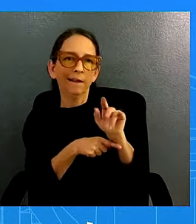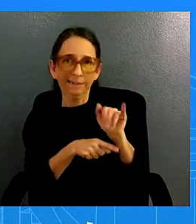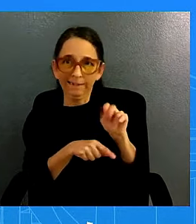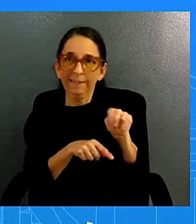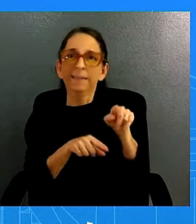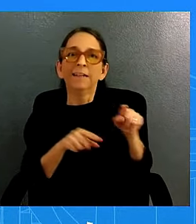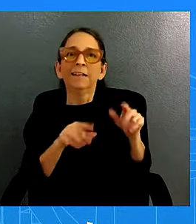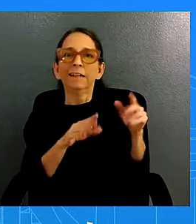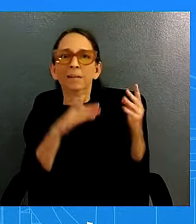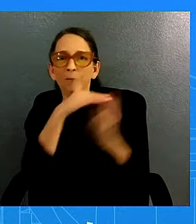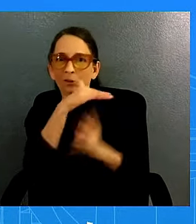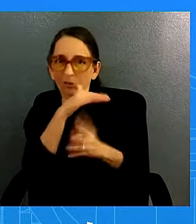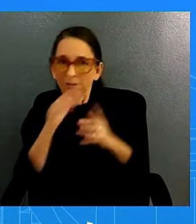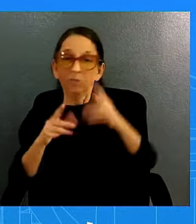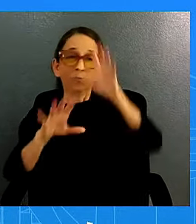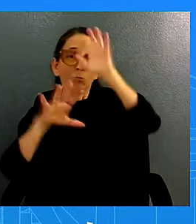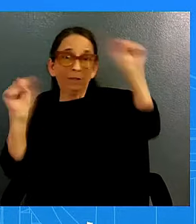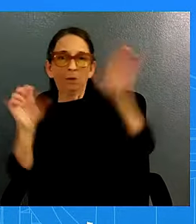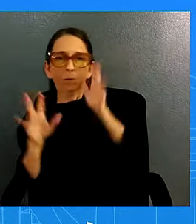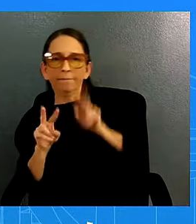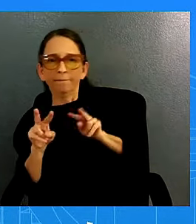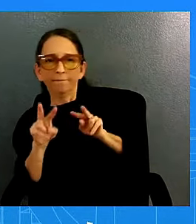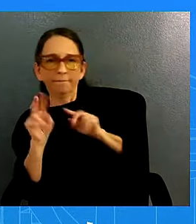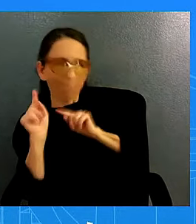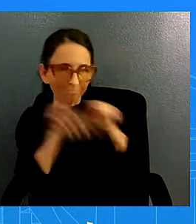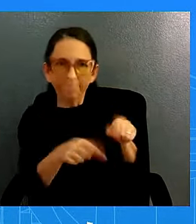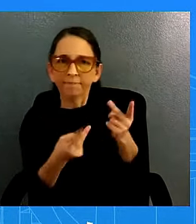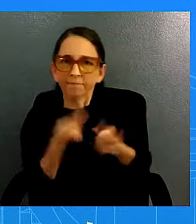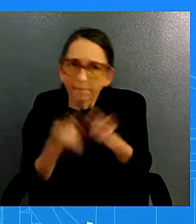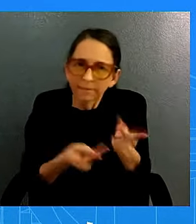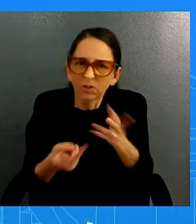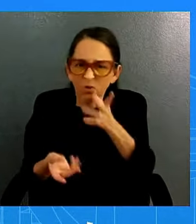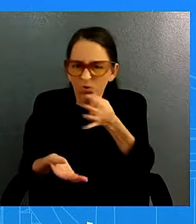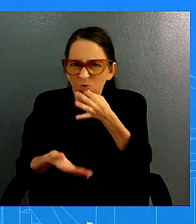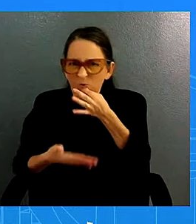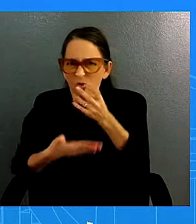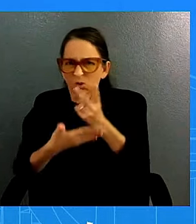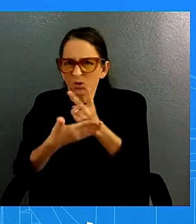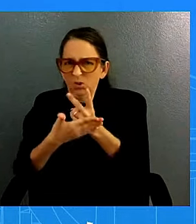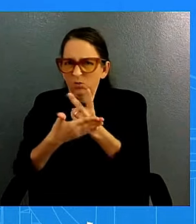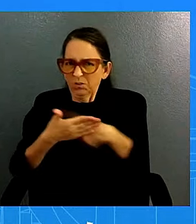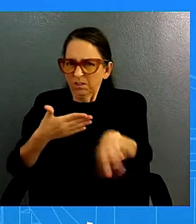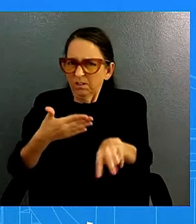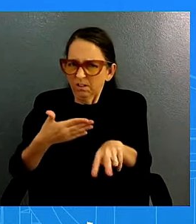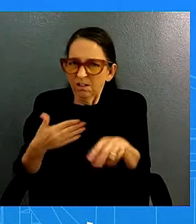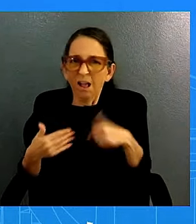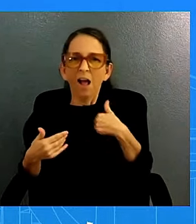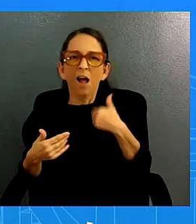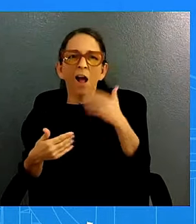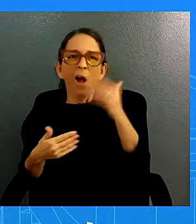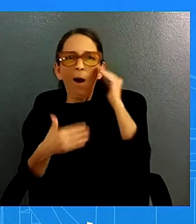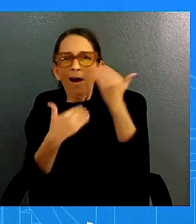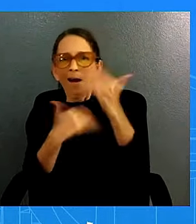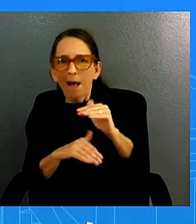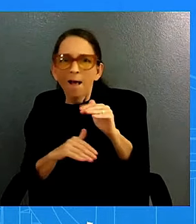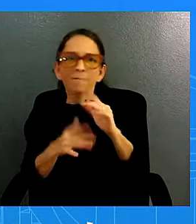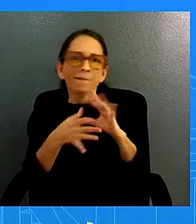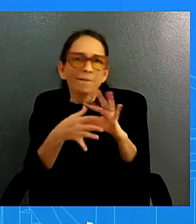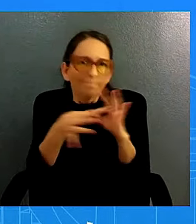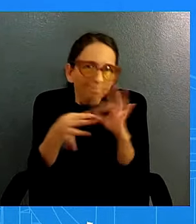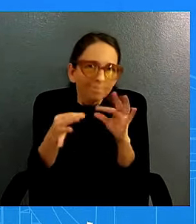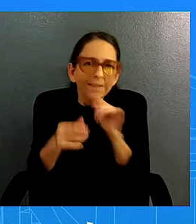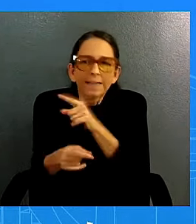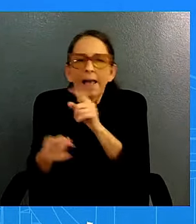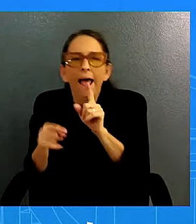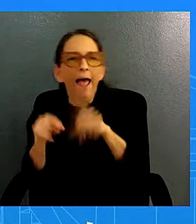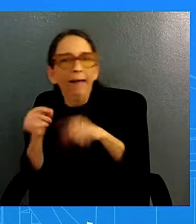um i understand you have constraints into what you say can say relating to your campaign but in general from a public